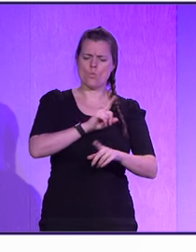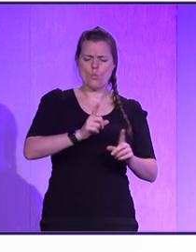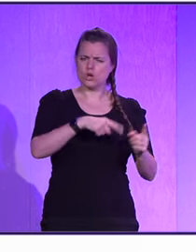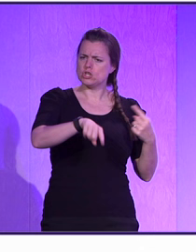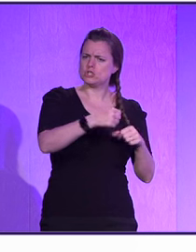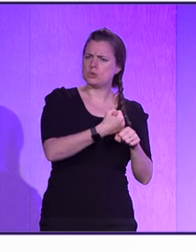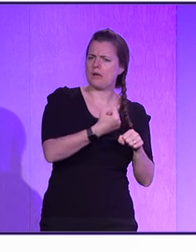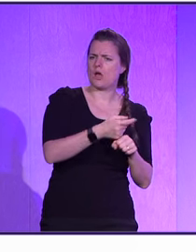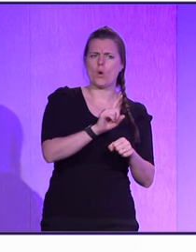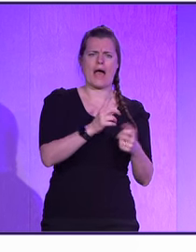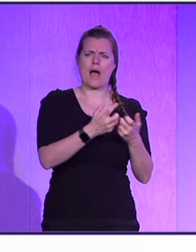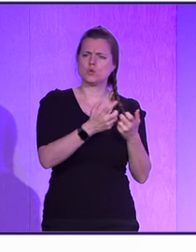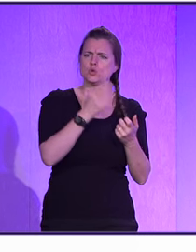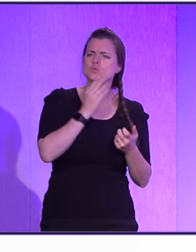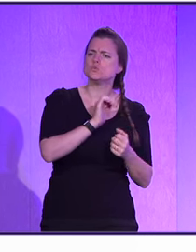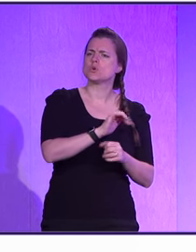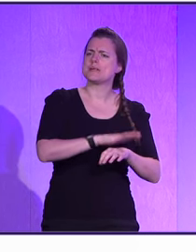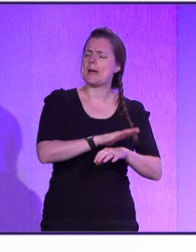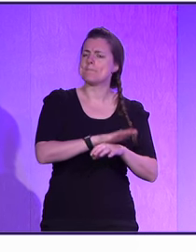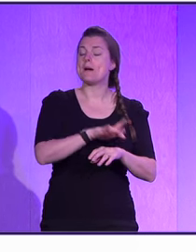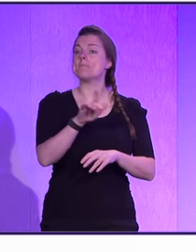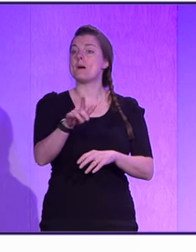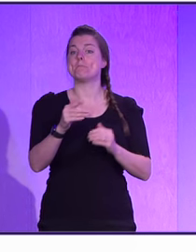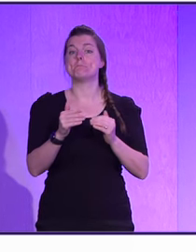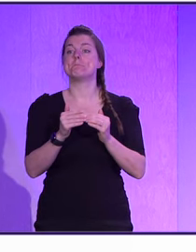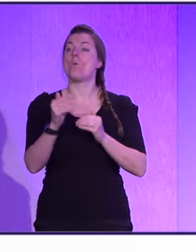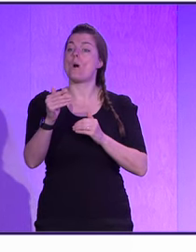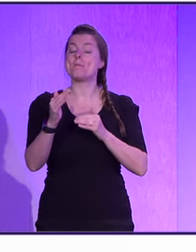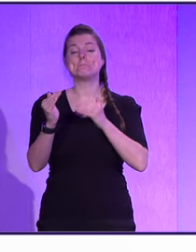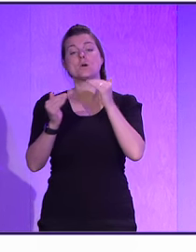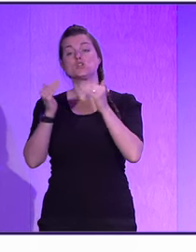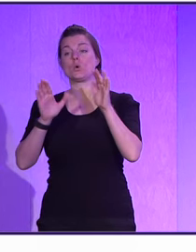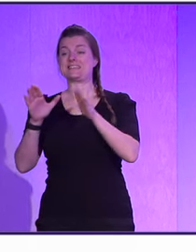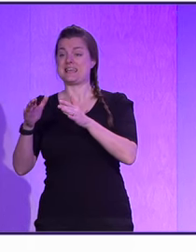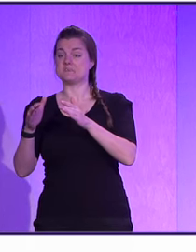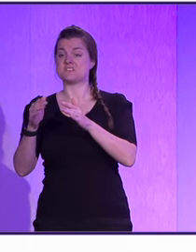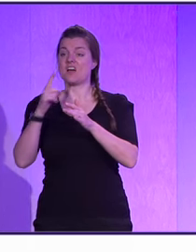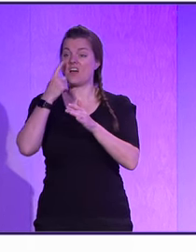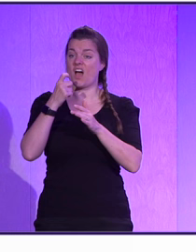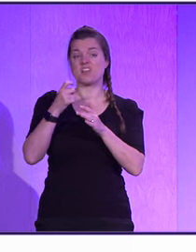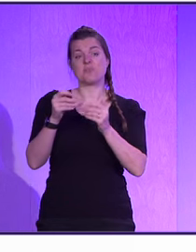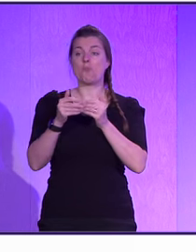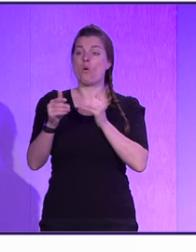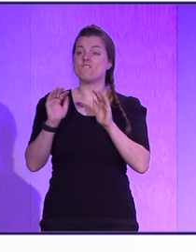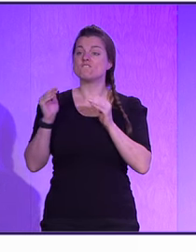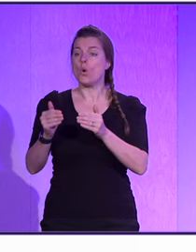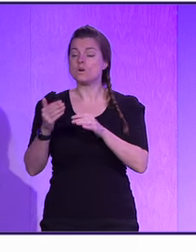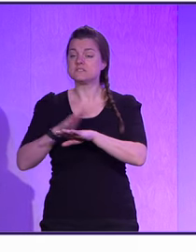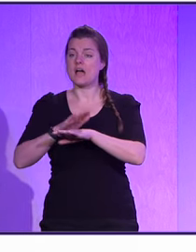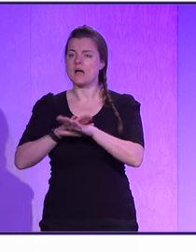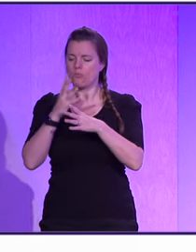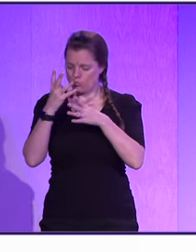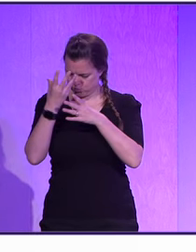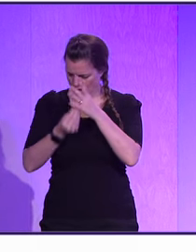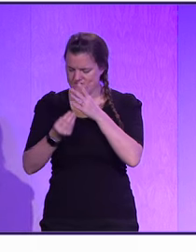where they spend their time. And what they found is that more mature teams actually are able to spend more focused